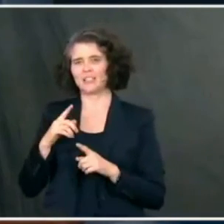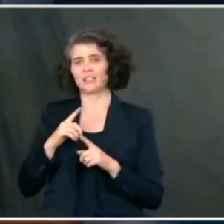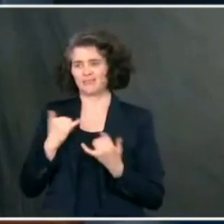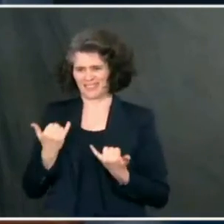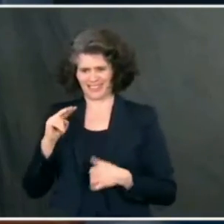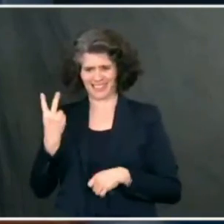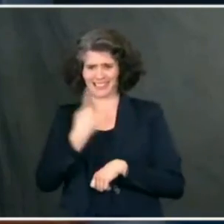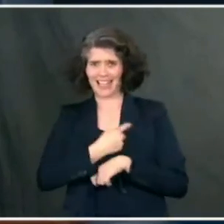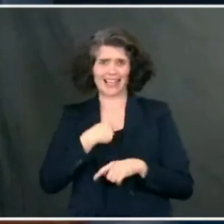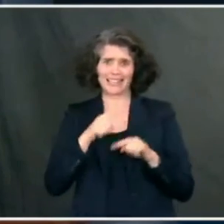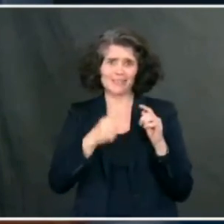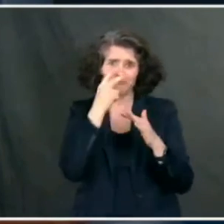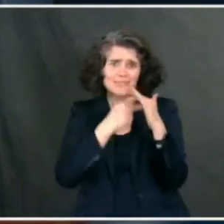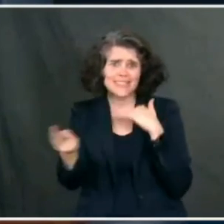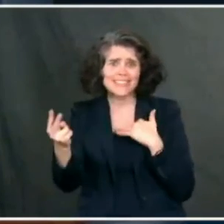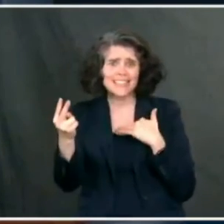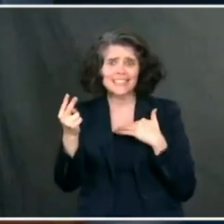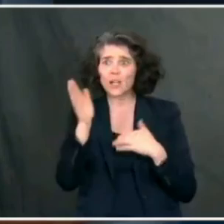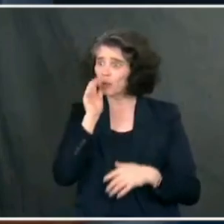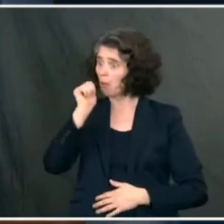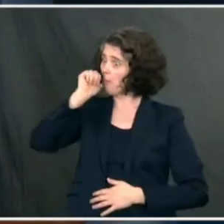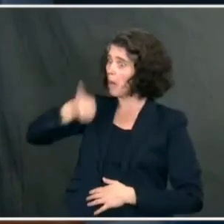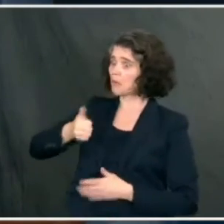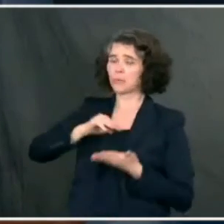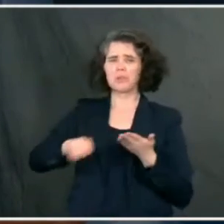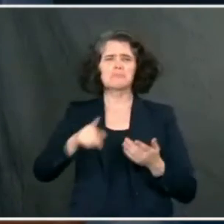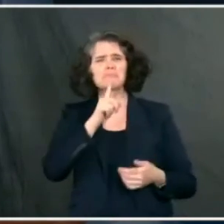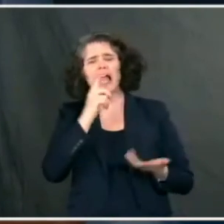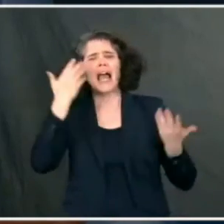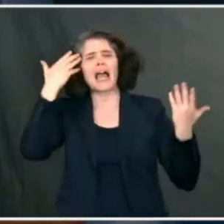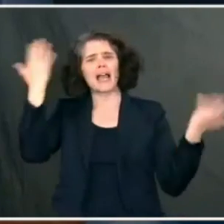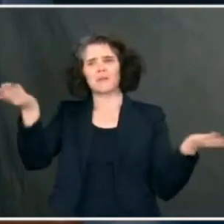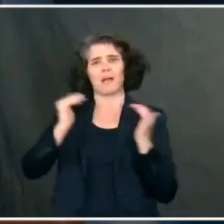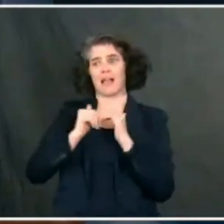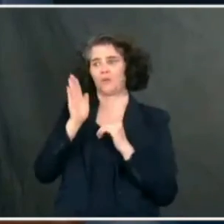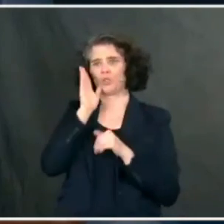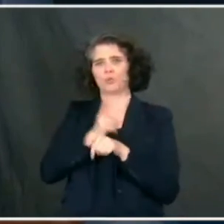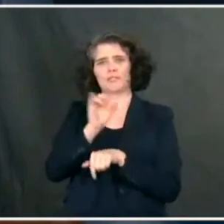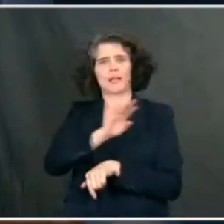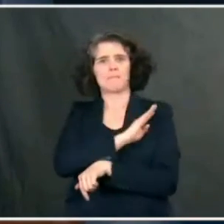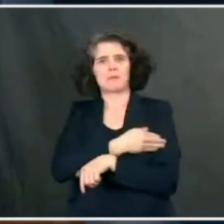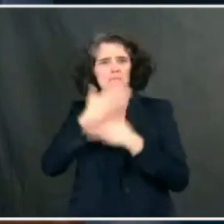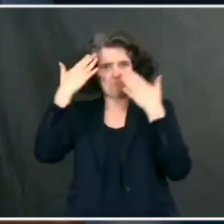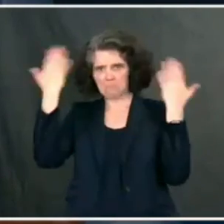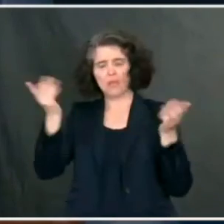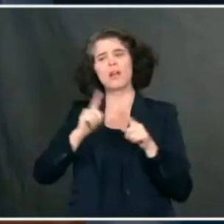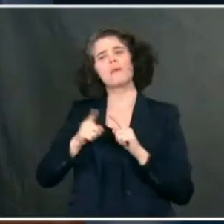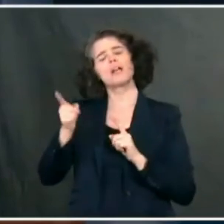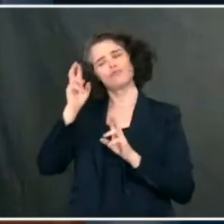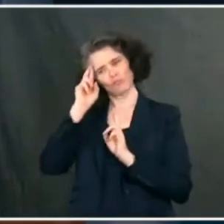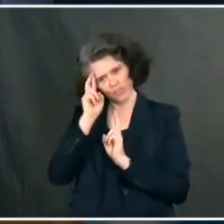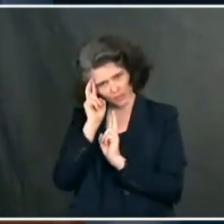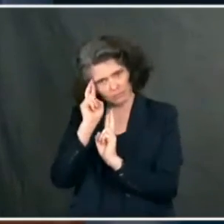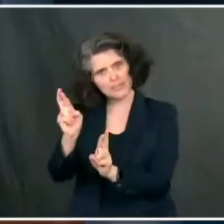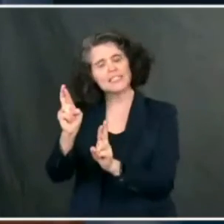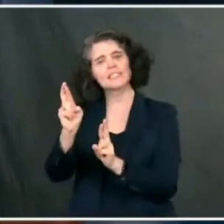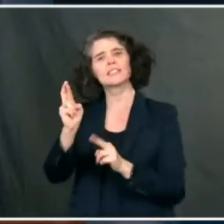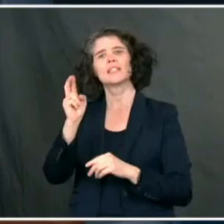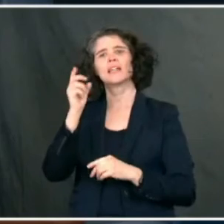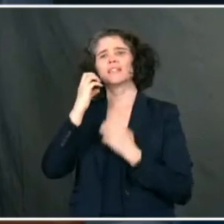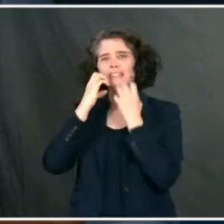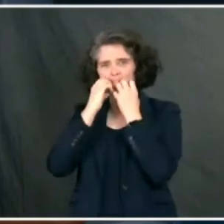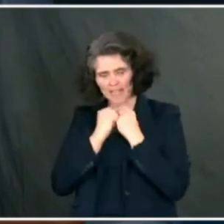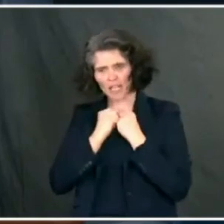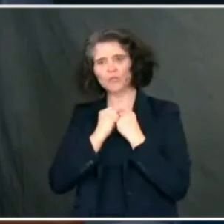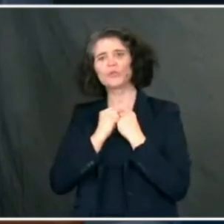prediction for you in terms of how he would use pardon attorneys or the role. But he has great respect for and value